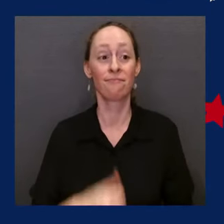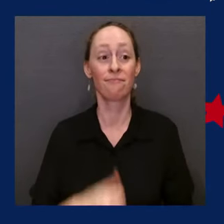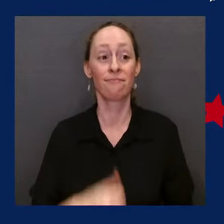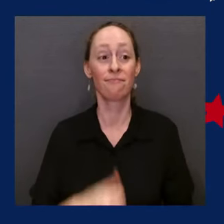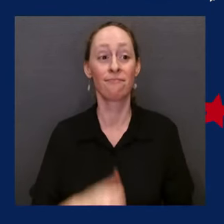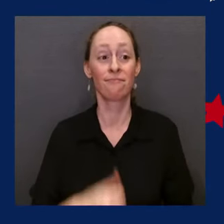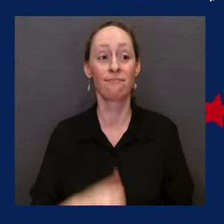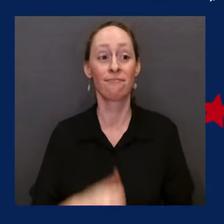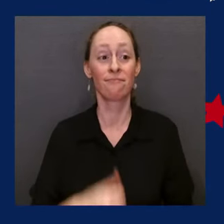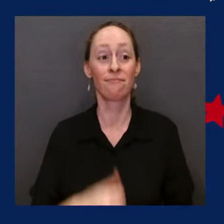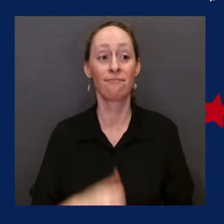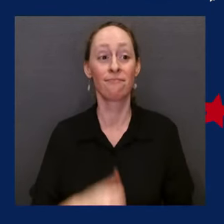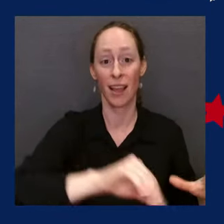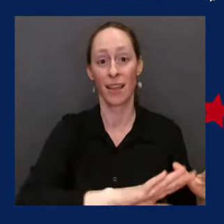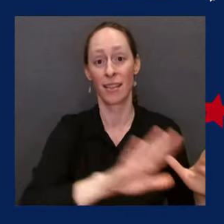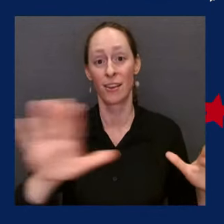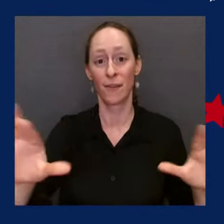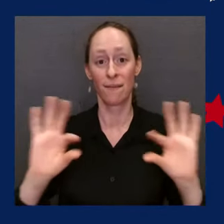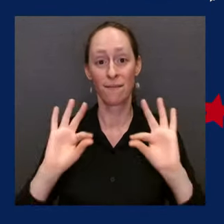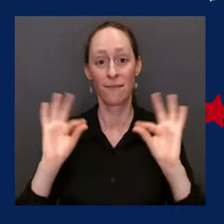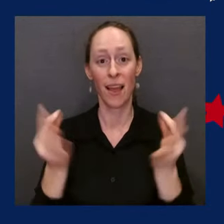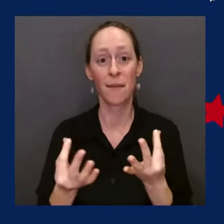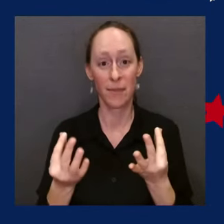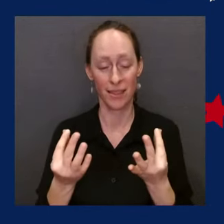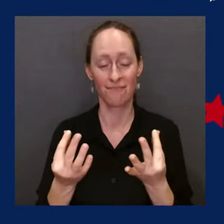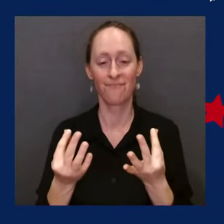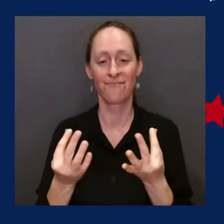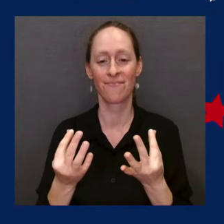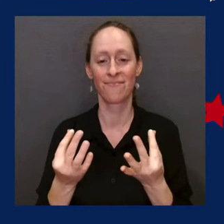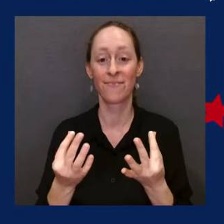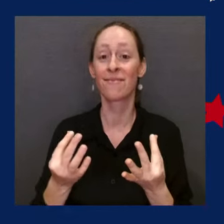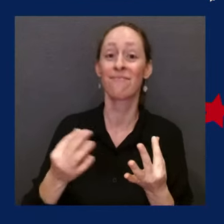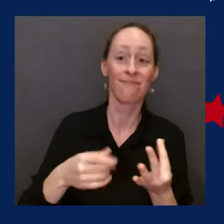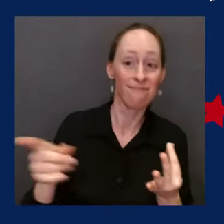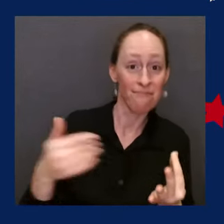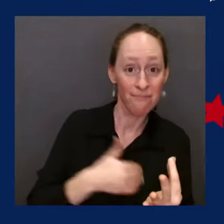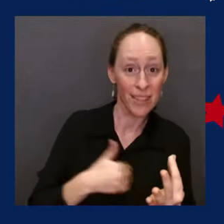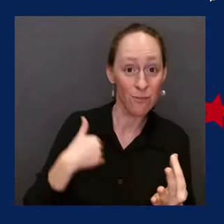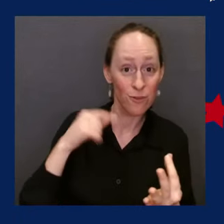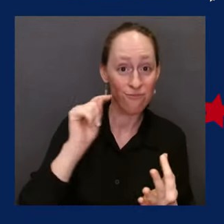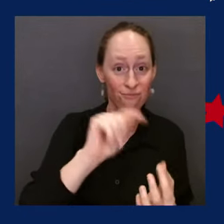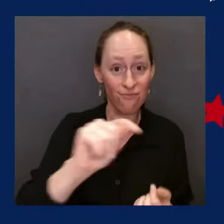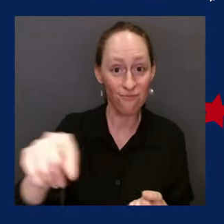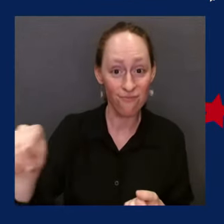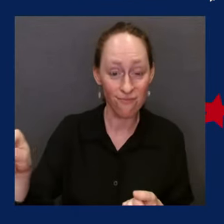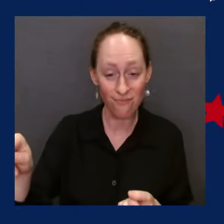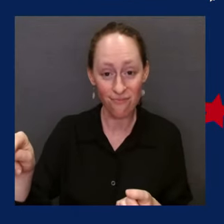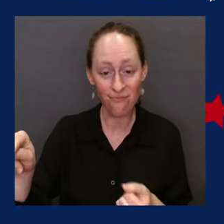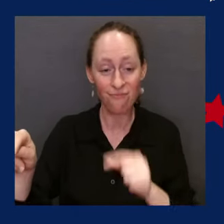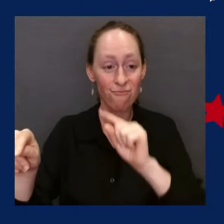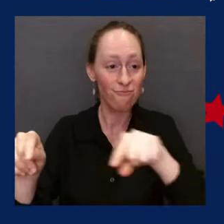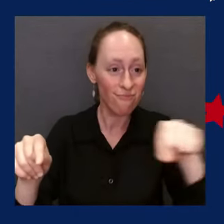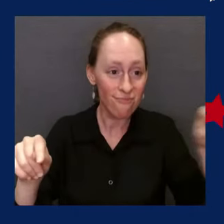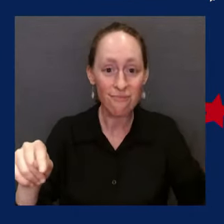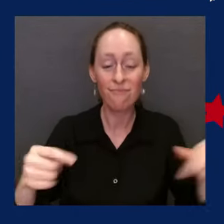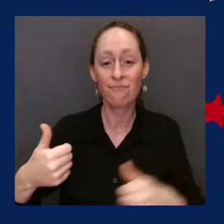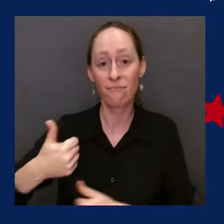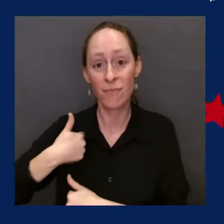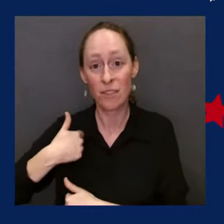in order to serve our country. And for those who have made the ultimate sacrifice,